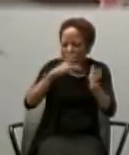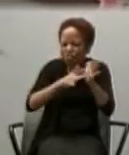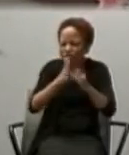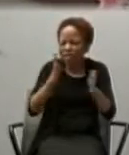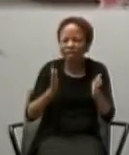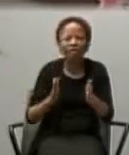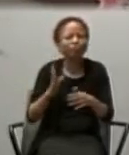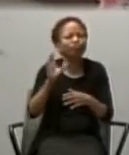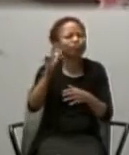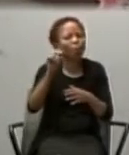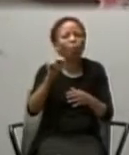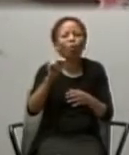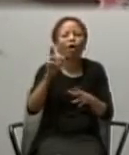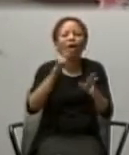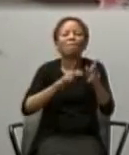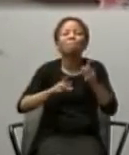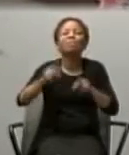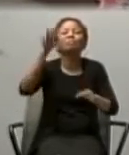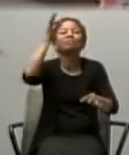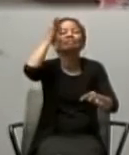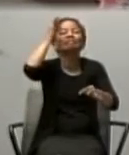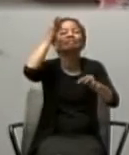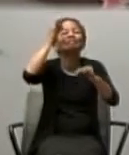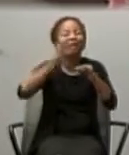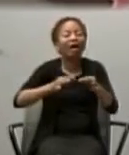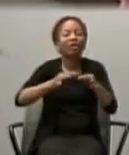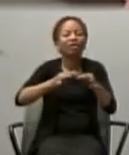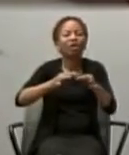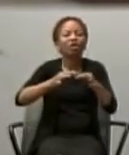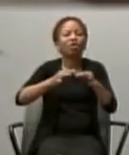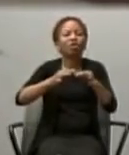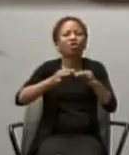The decision to become a Christian,